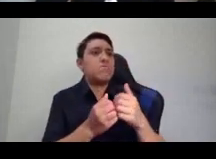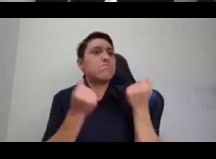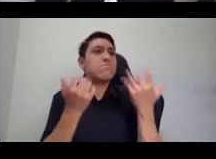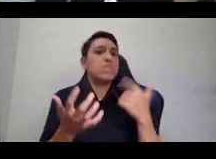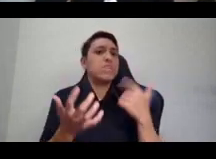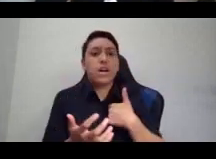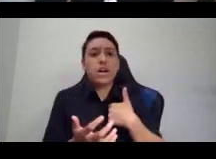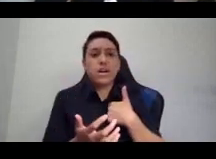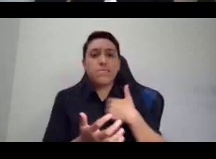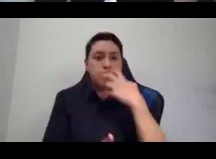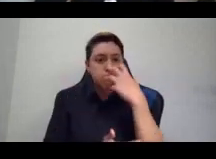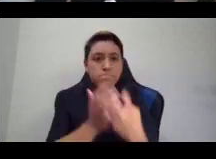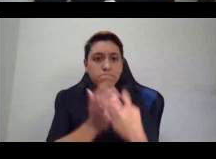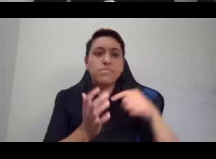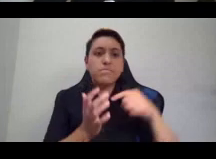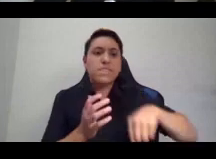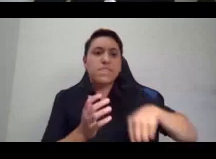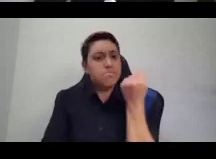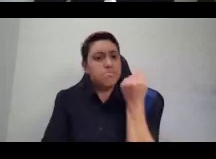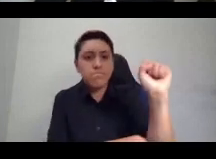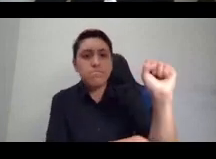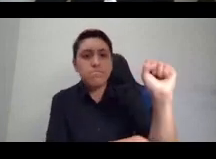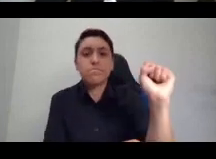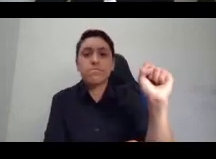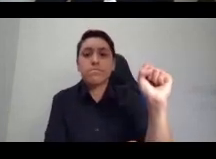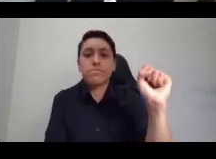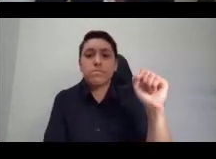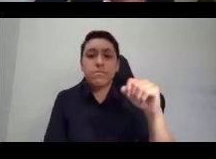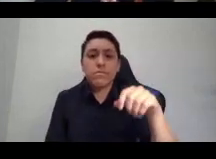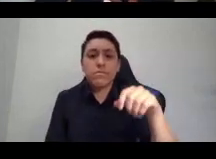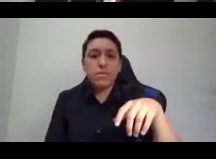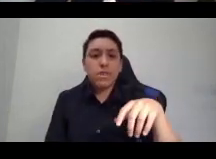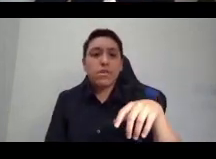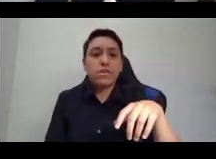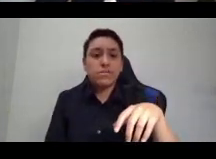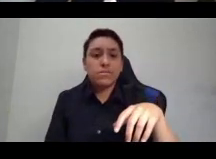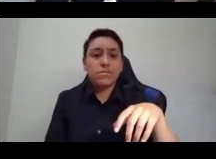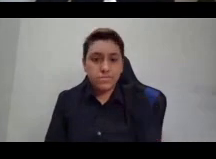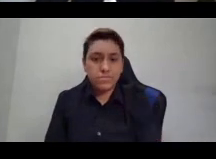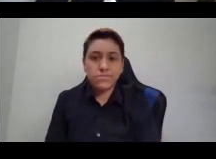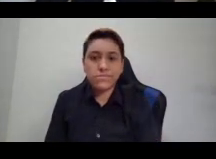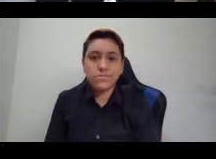people, of the Lenape nation, and of Lenape organizers.